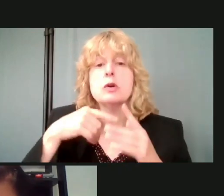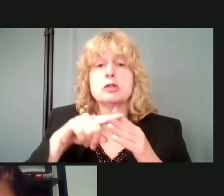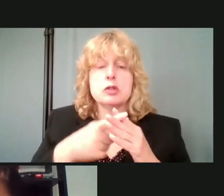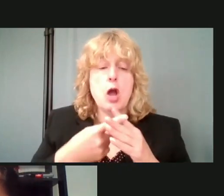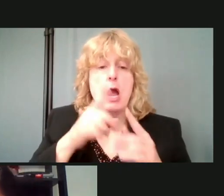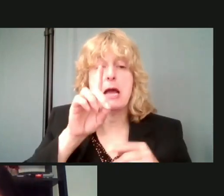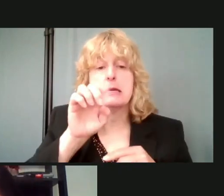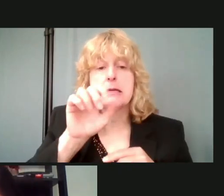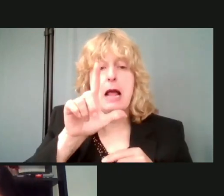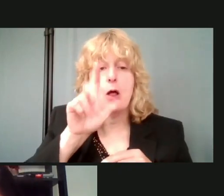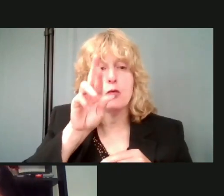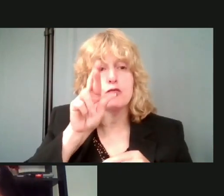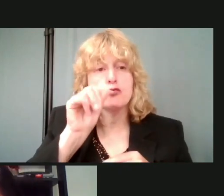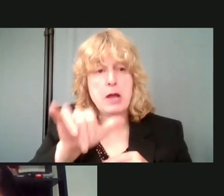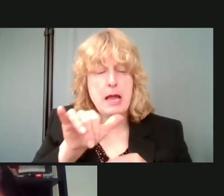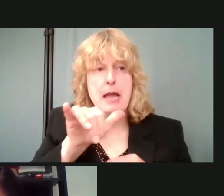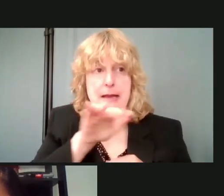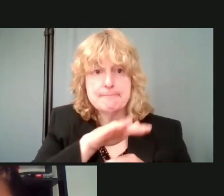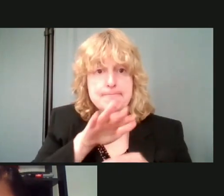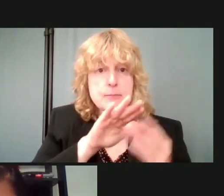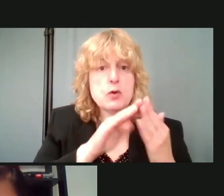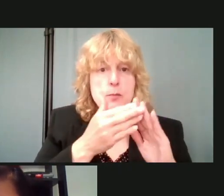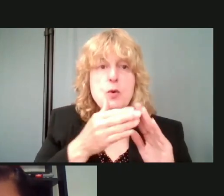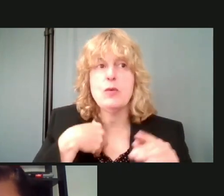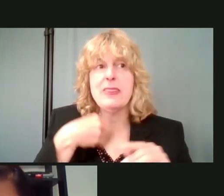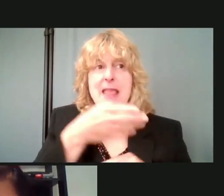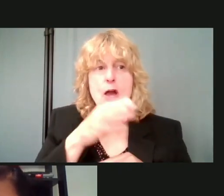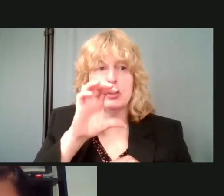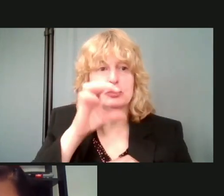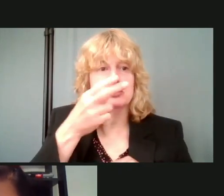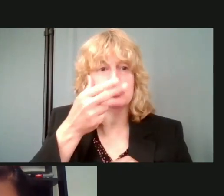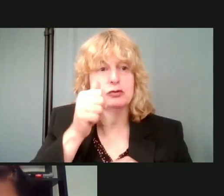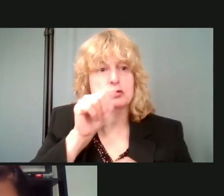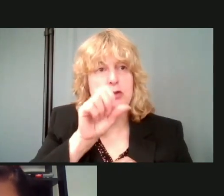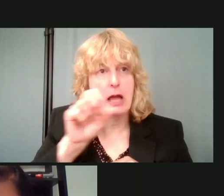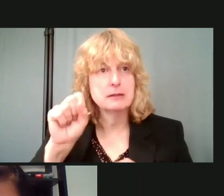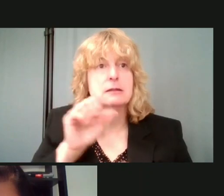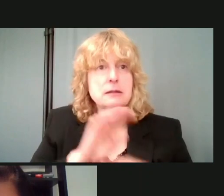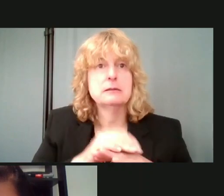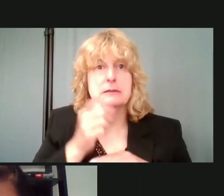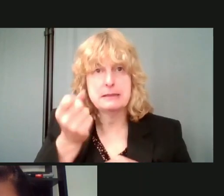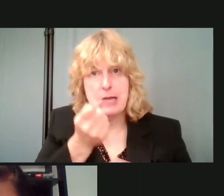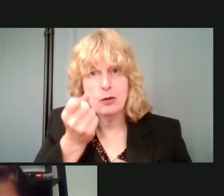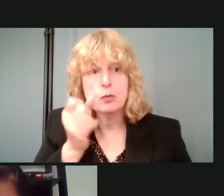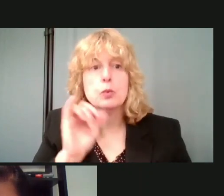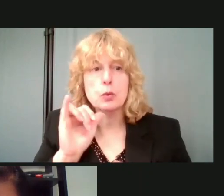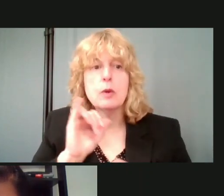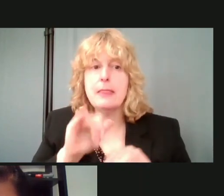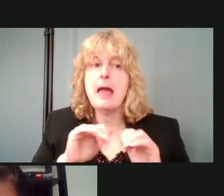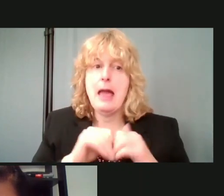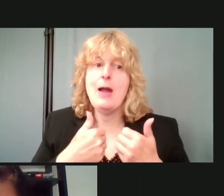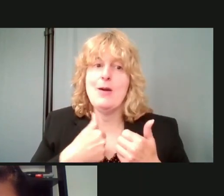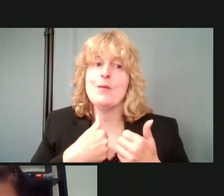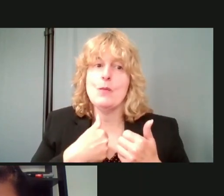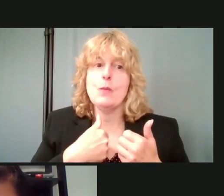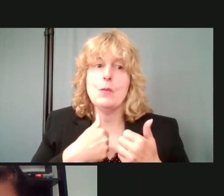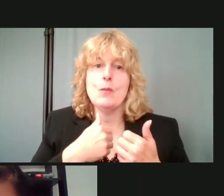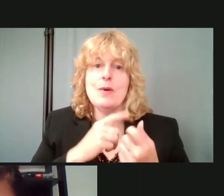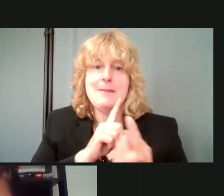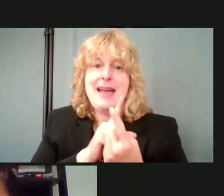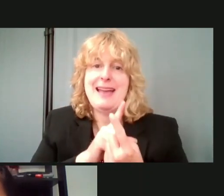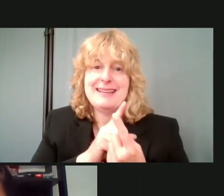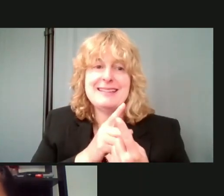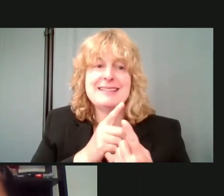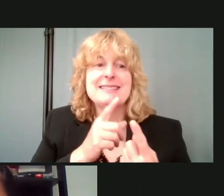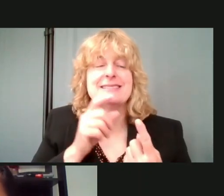community, we were at the chest location on Saturday also. And, uh, that's how we met. Uh, uh, uh,